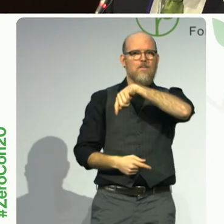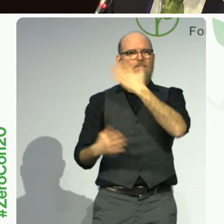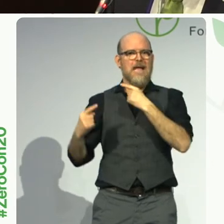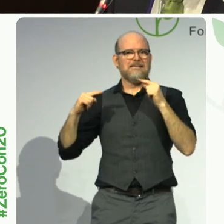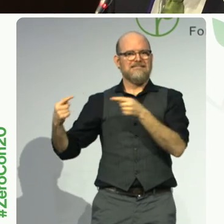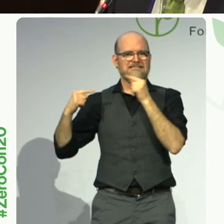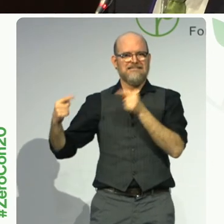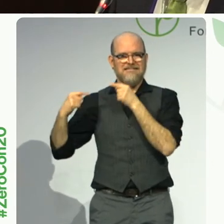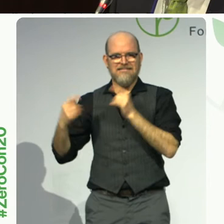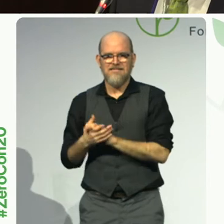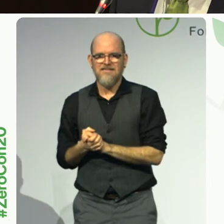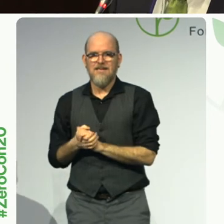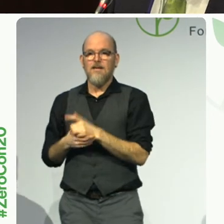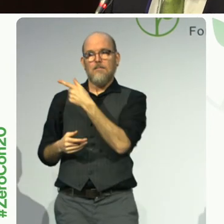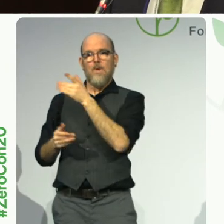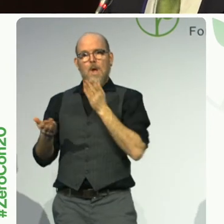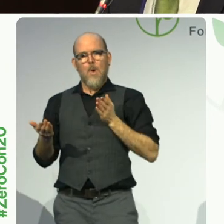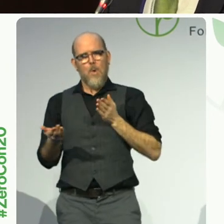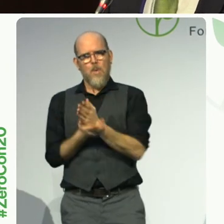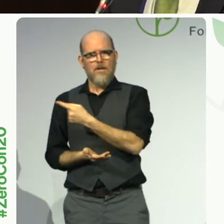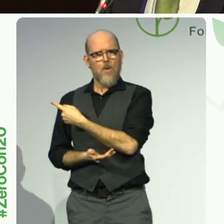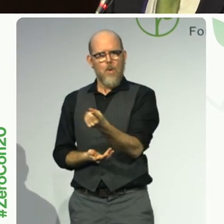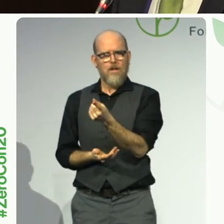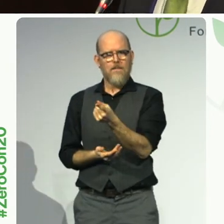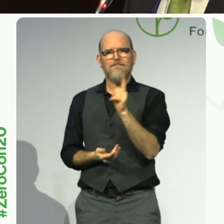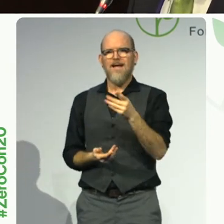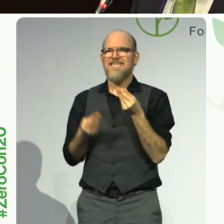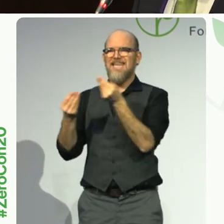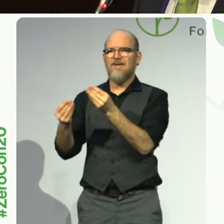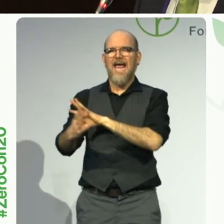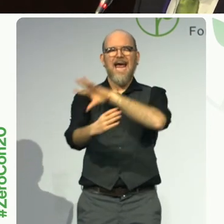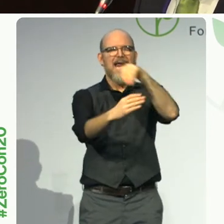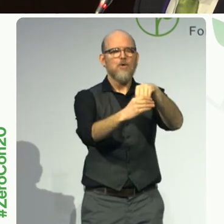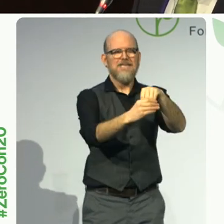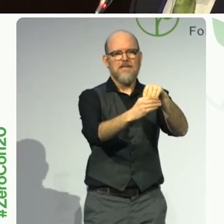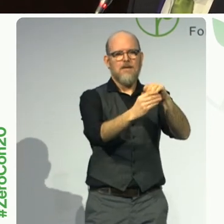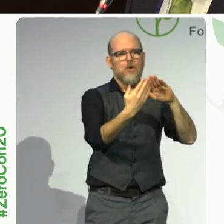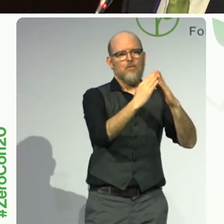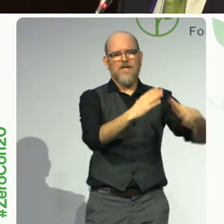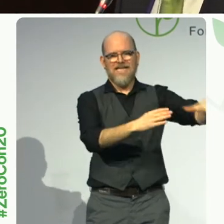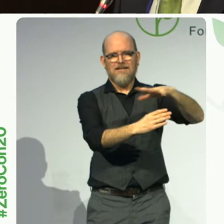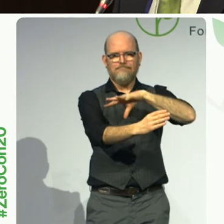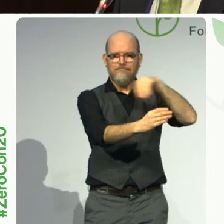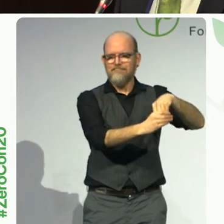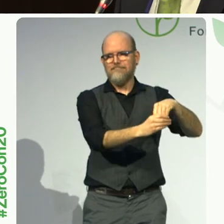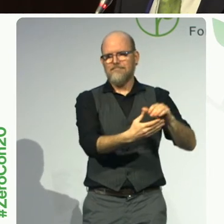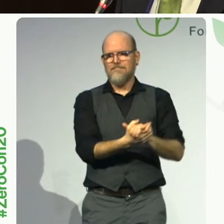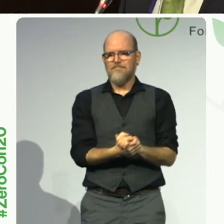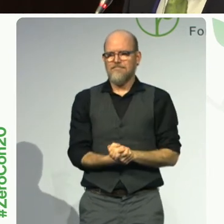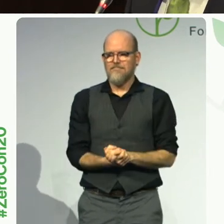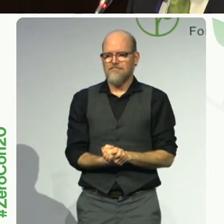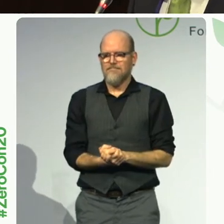an inclusive society. Ladies and gentlemen, this year we are closing our